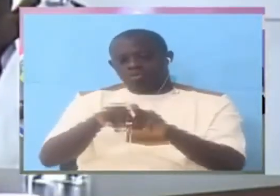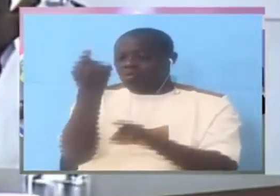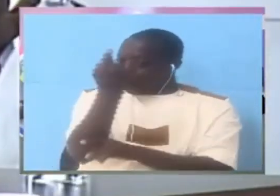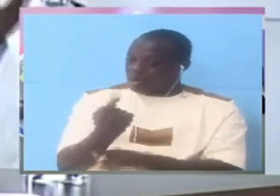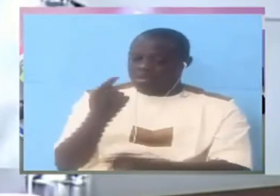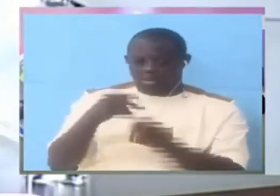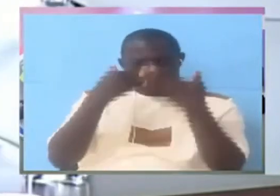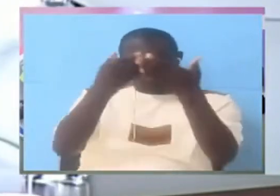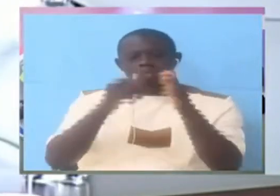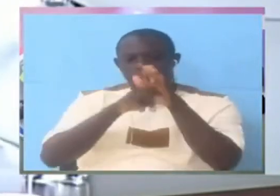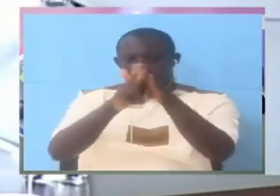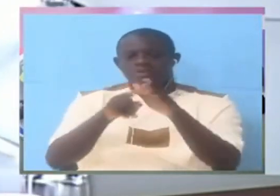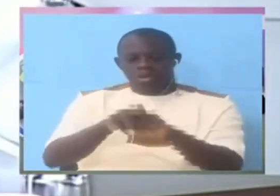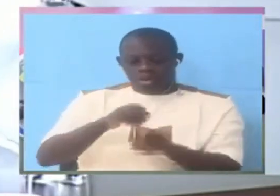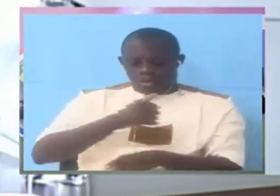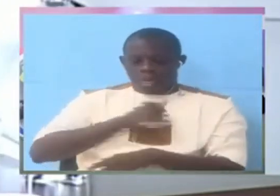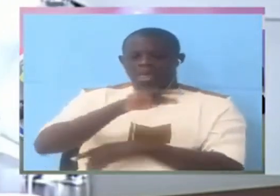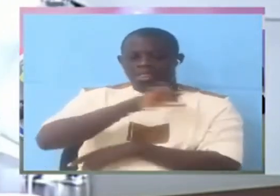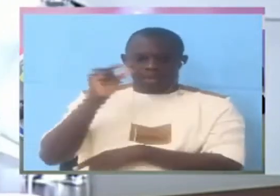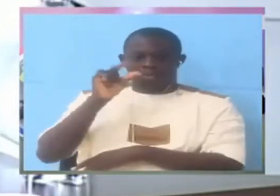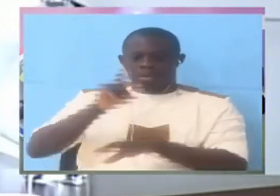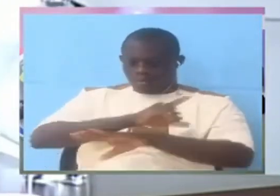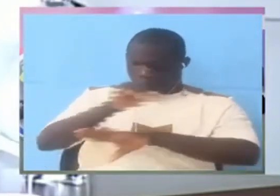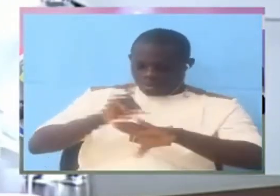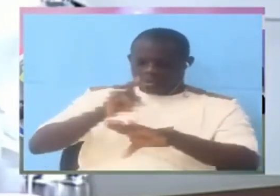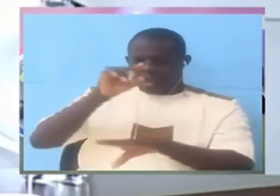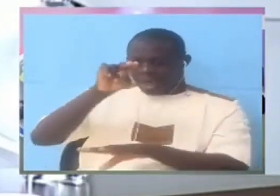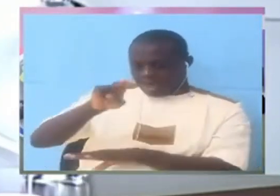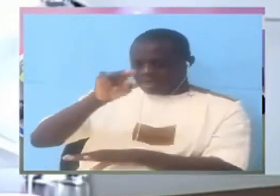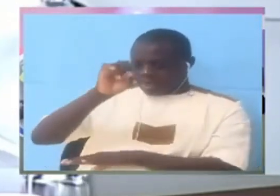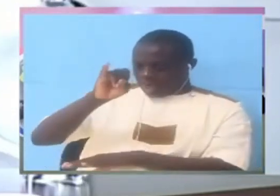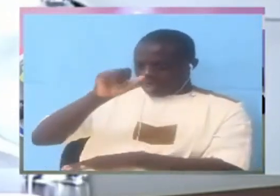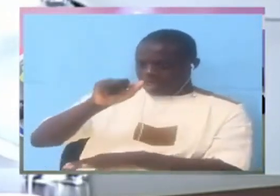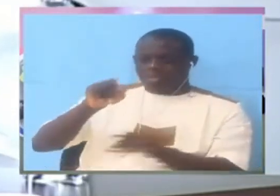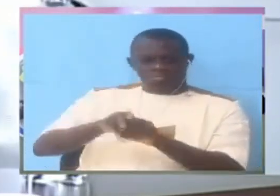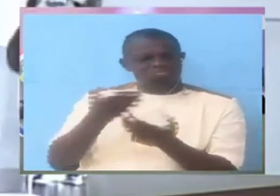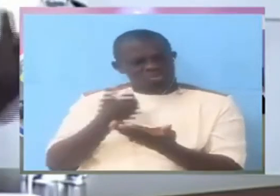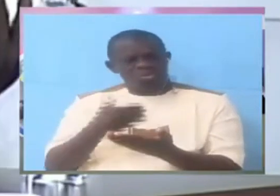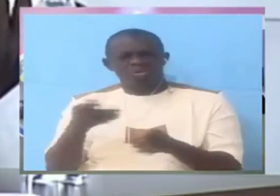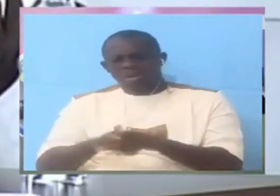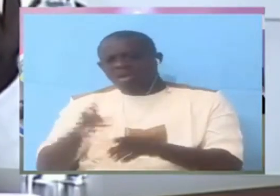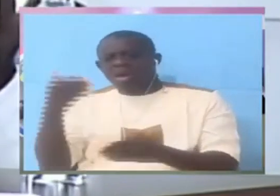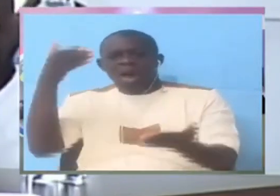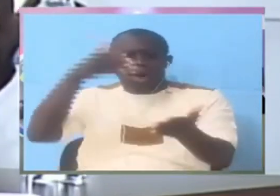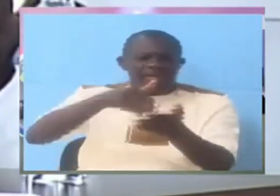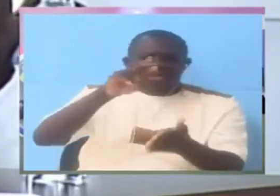example. My name at the NIH then. People will come and ask, I'm asking for Babasaho. They don't know me.